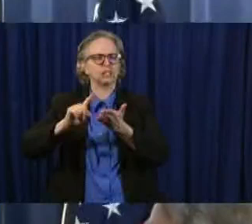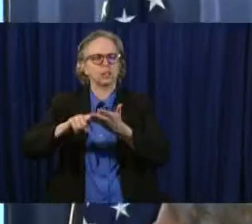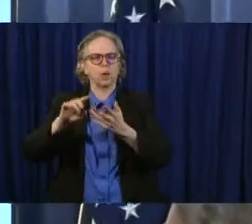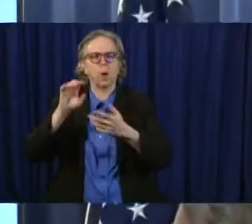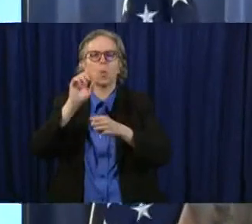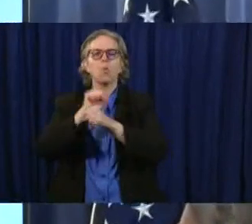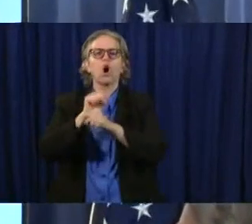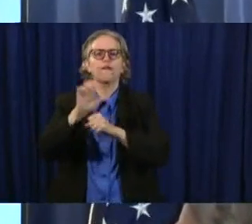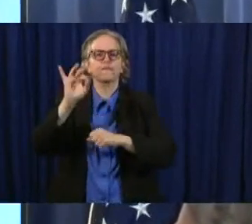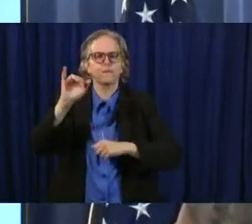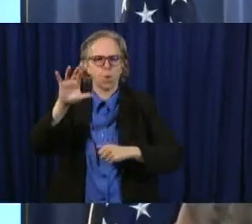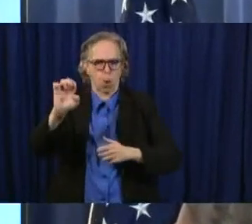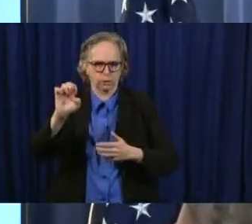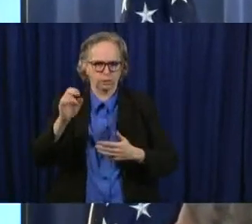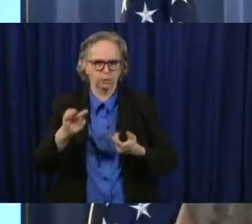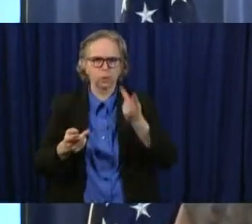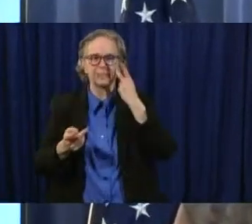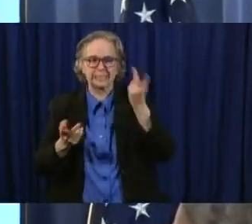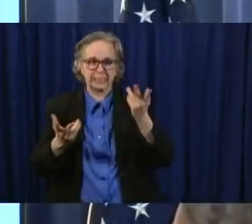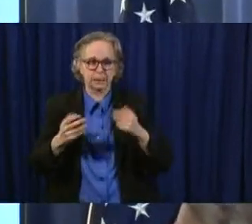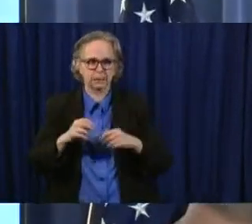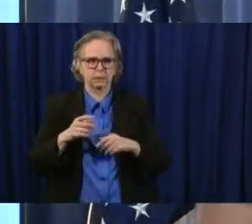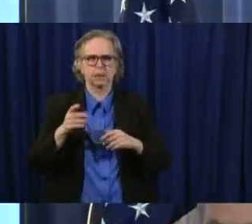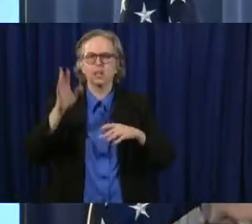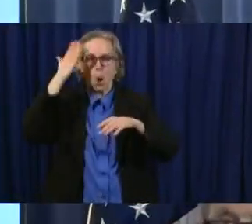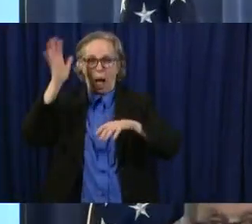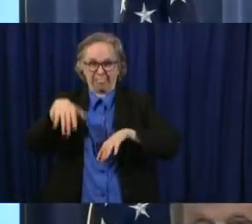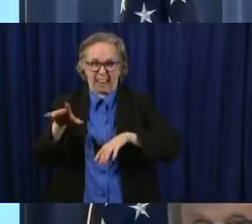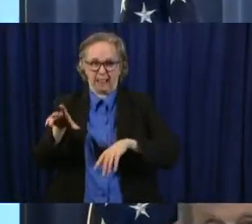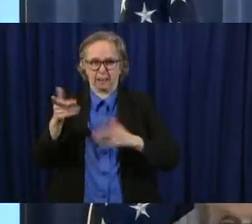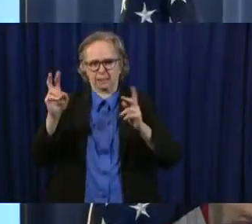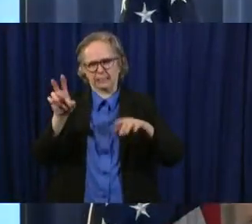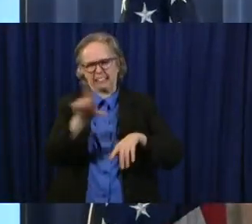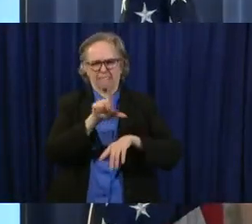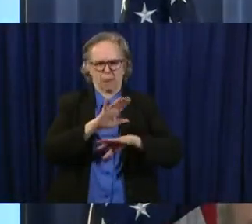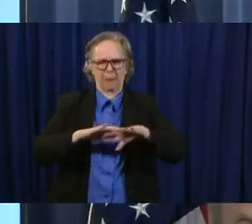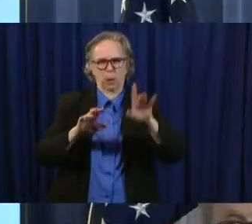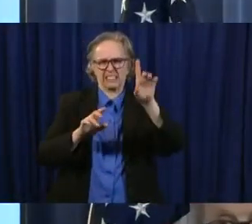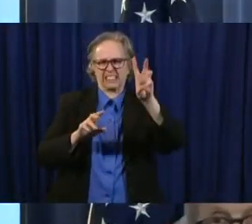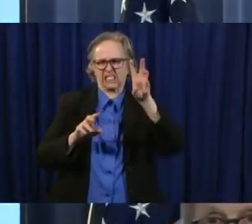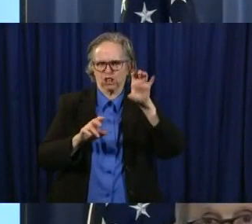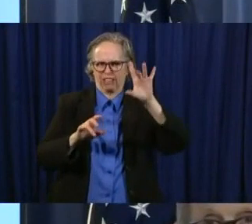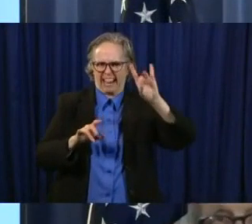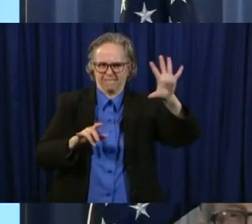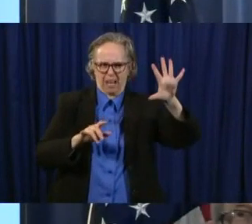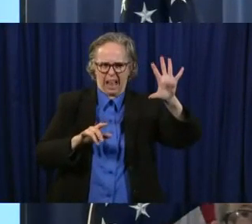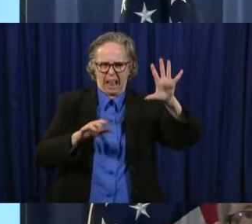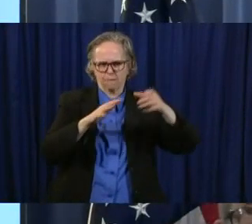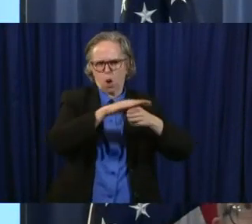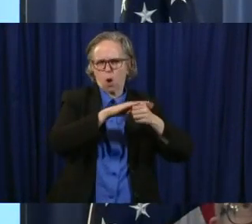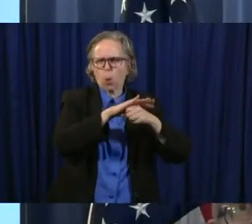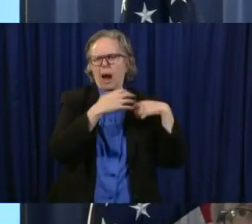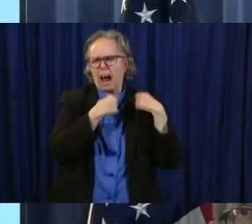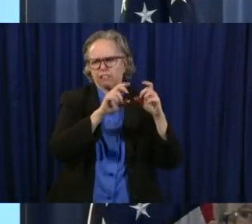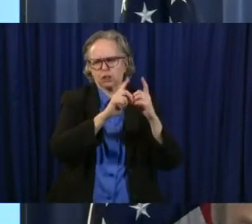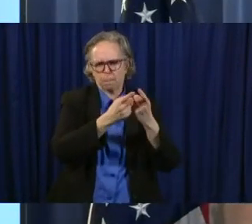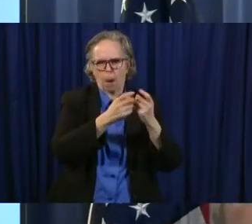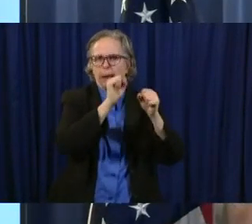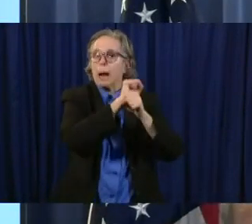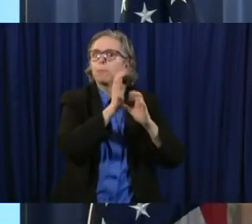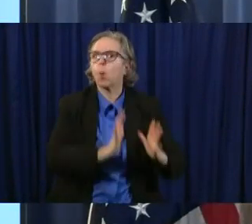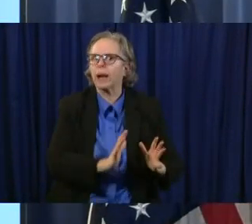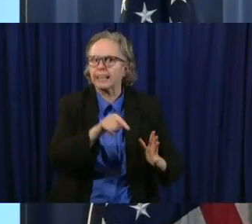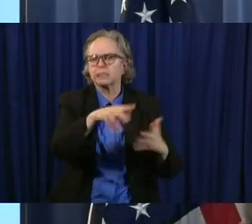Star of the left, we have about 685 local public health workers at local health departments around the state of Ohio who